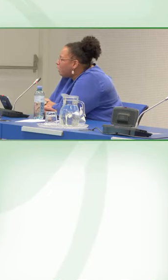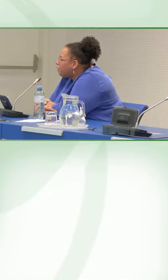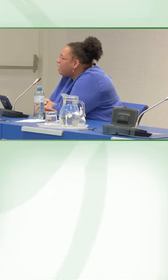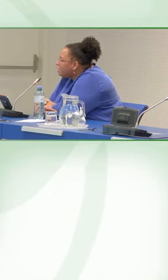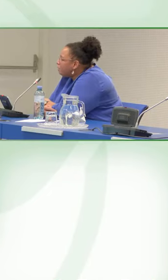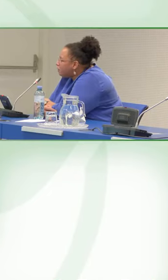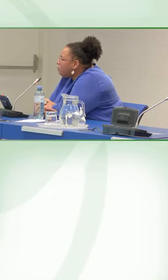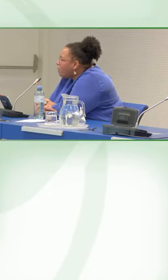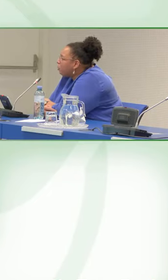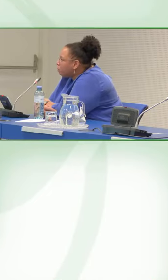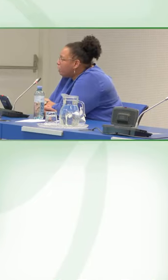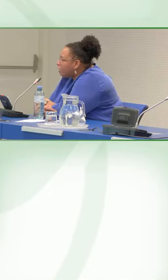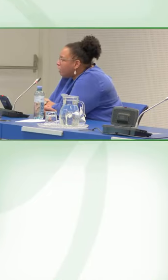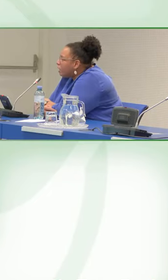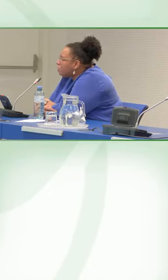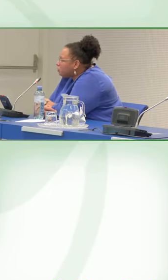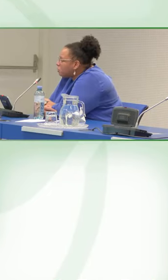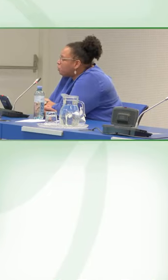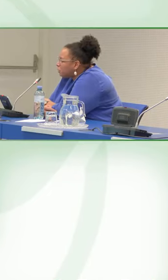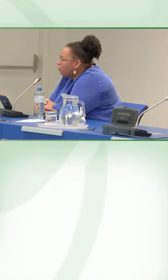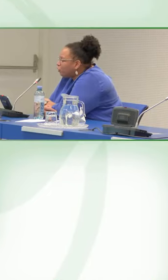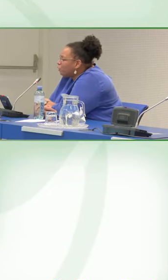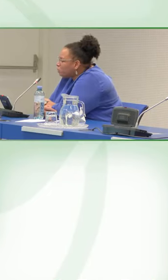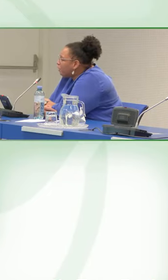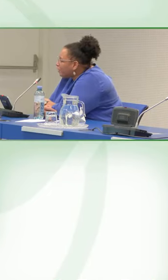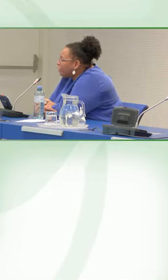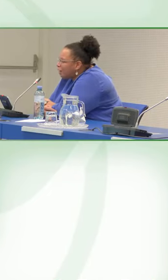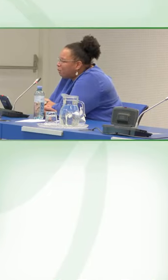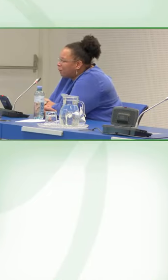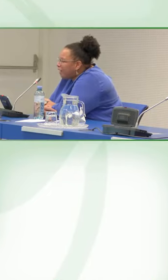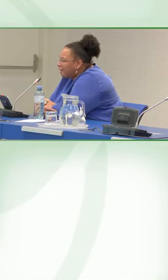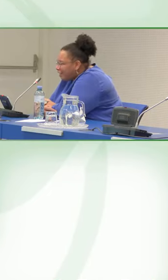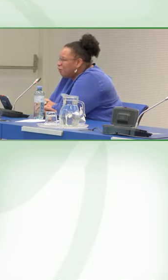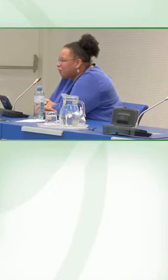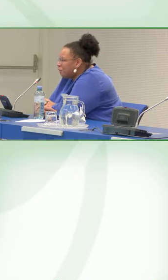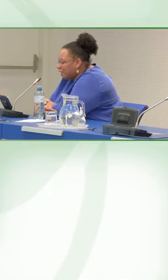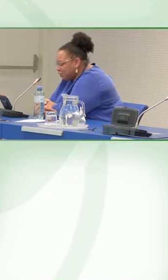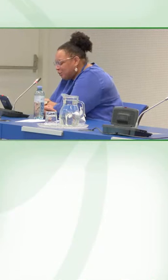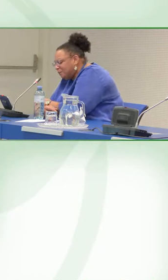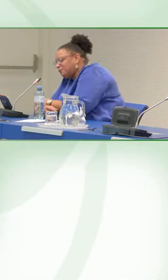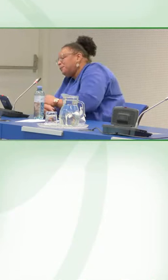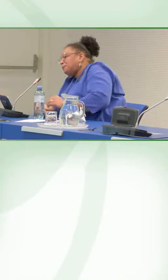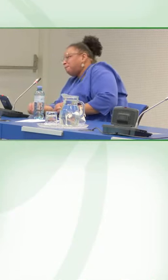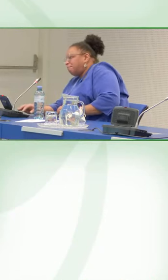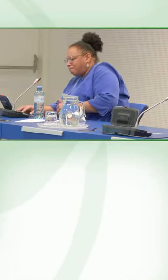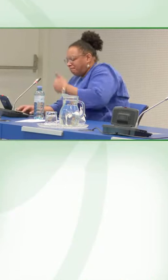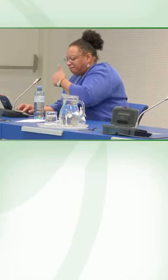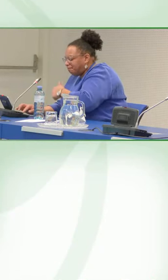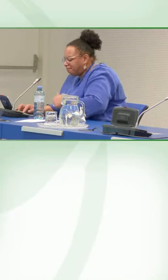with other countries to further expand our library. Thank you very much.